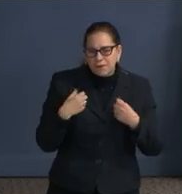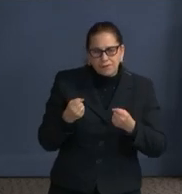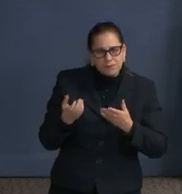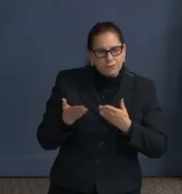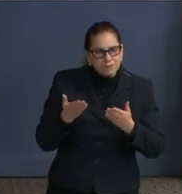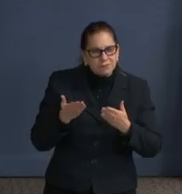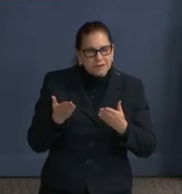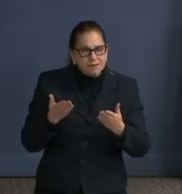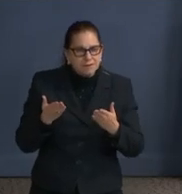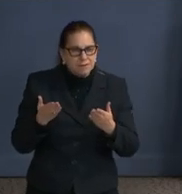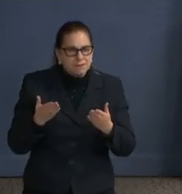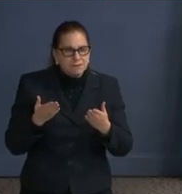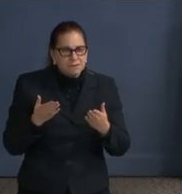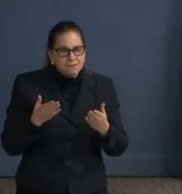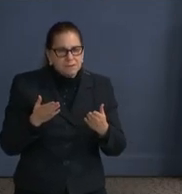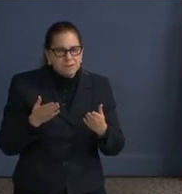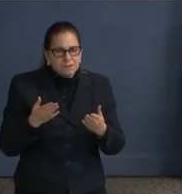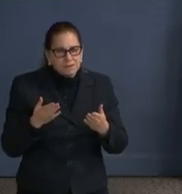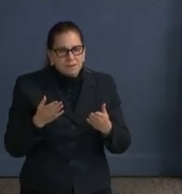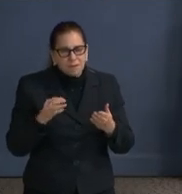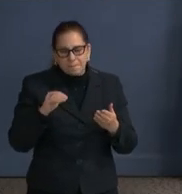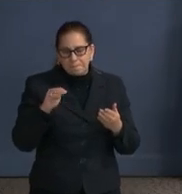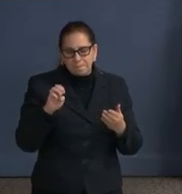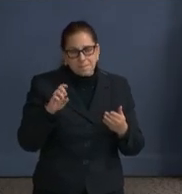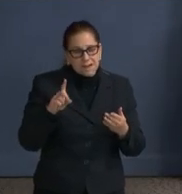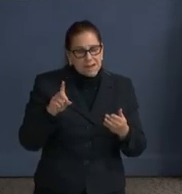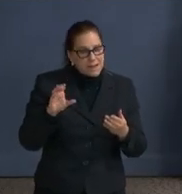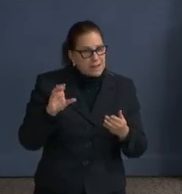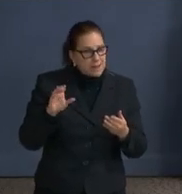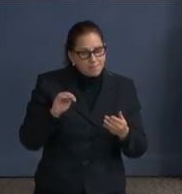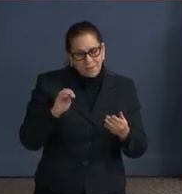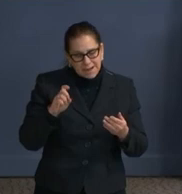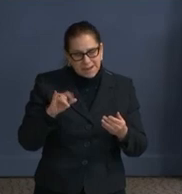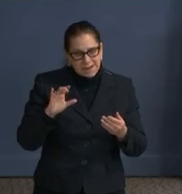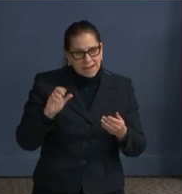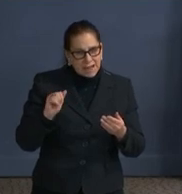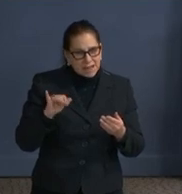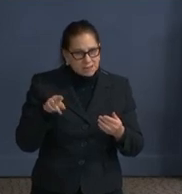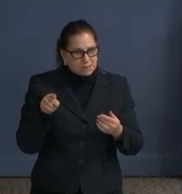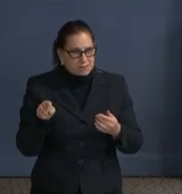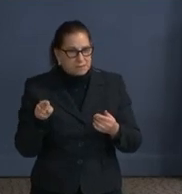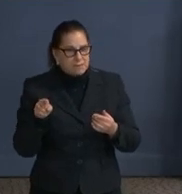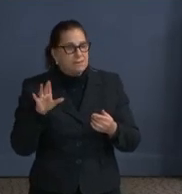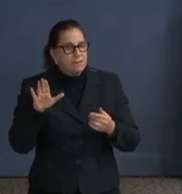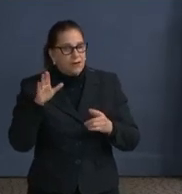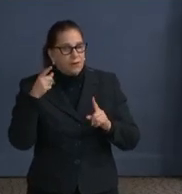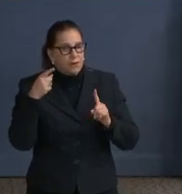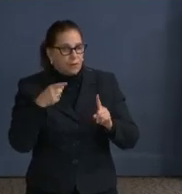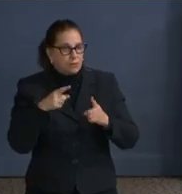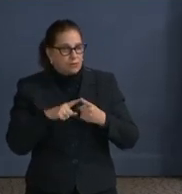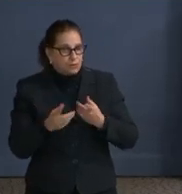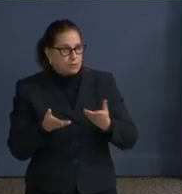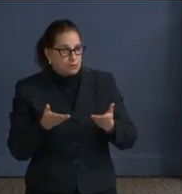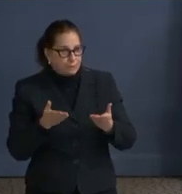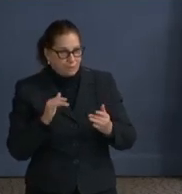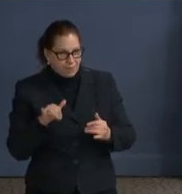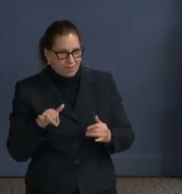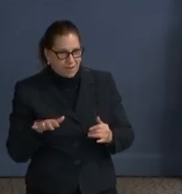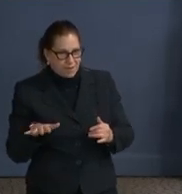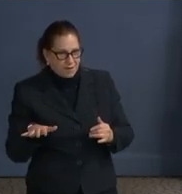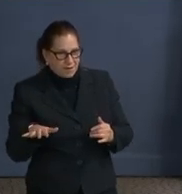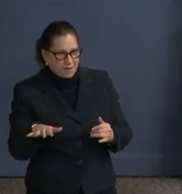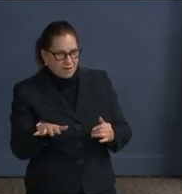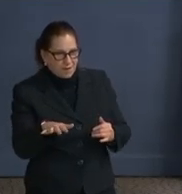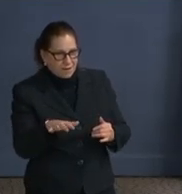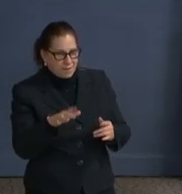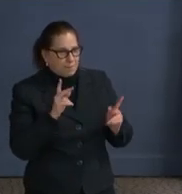Their goal is to serve racial and ethnic minority populations. So we've been focused on reaching the vulnerable